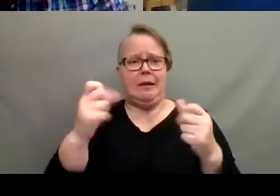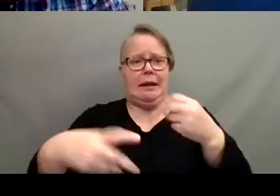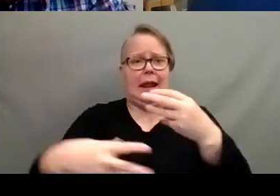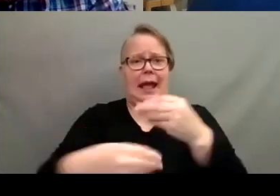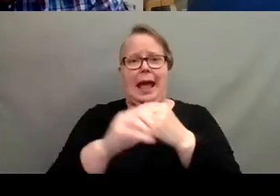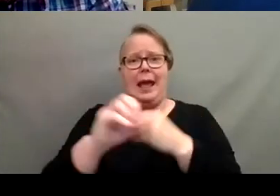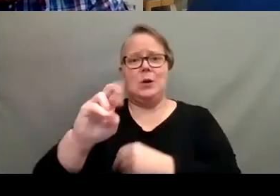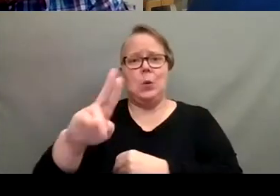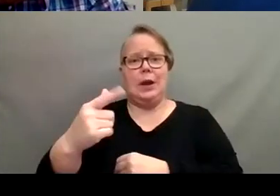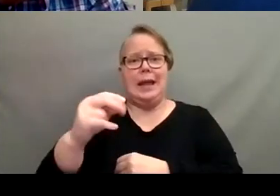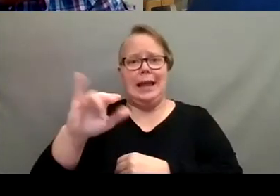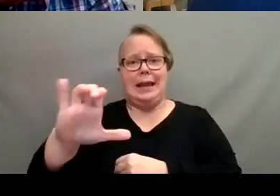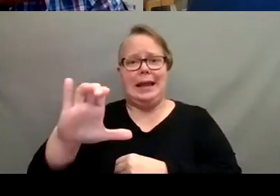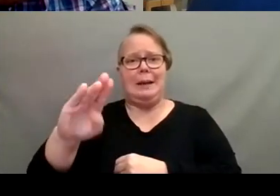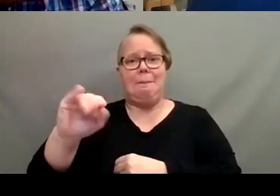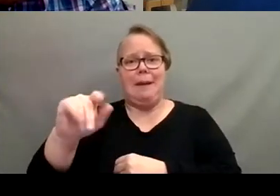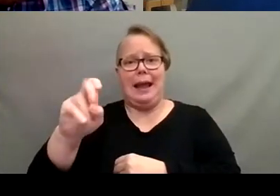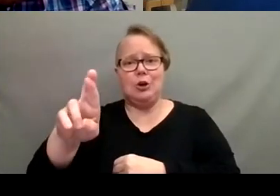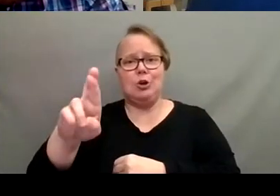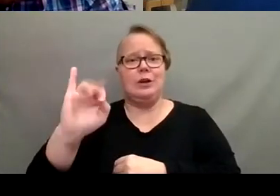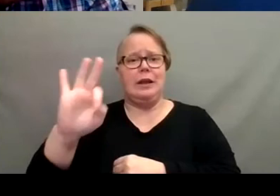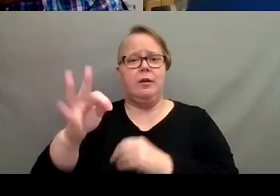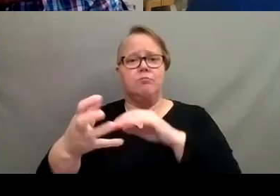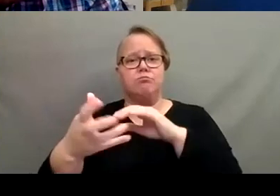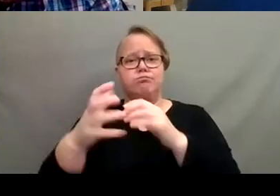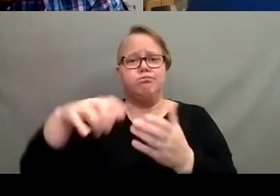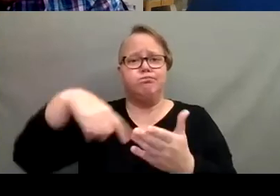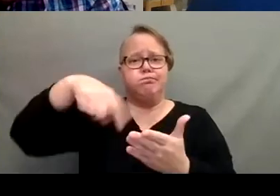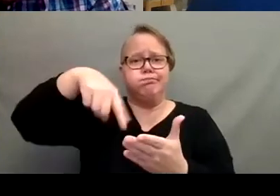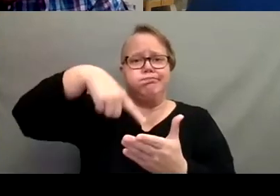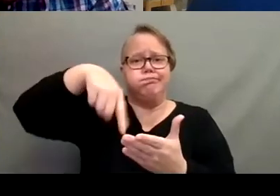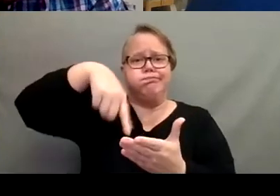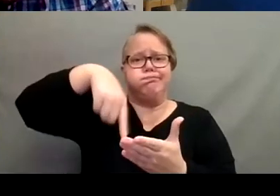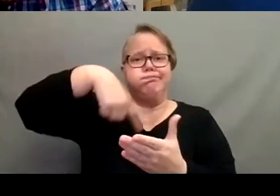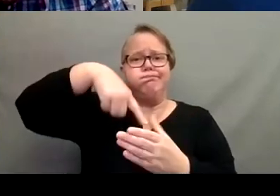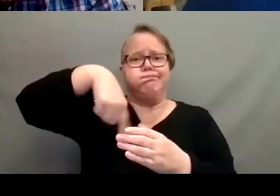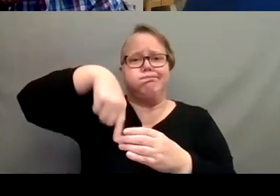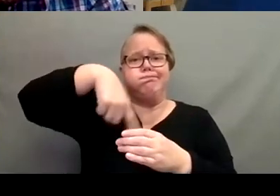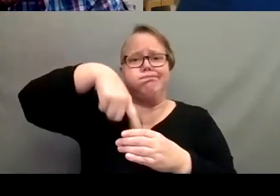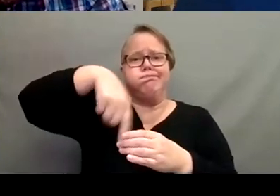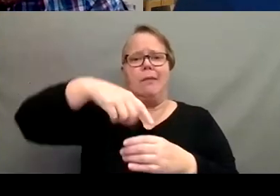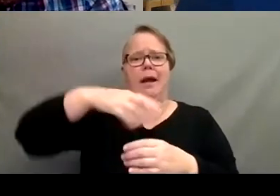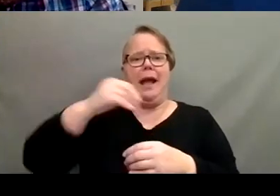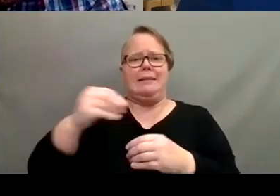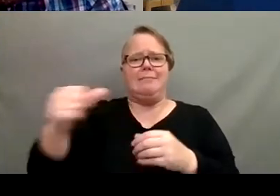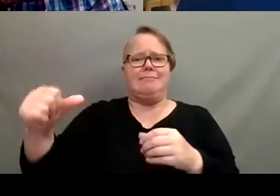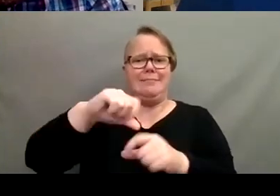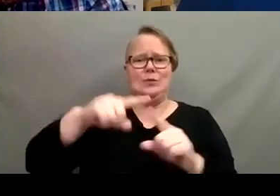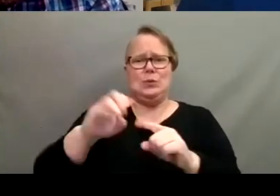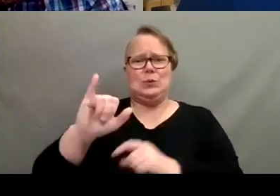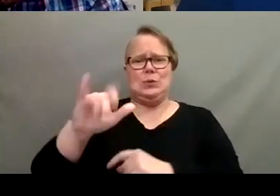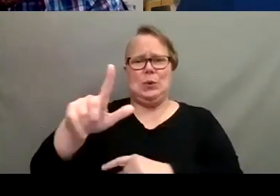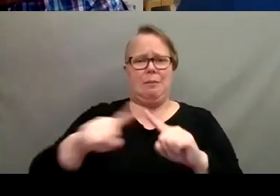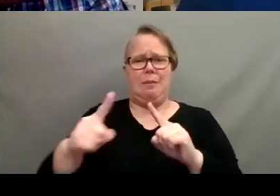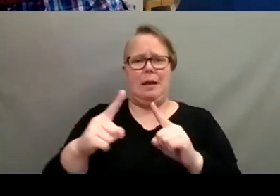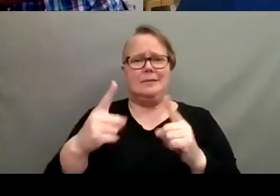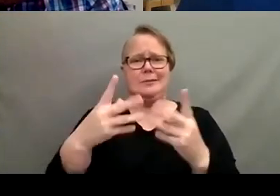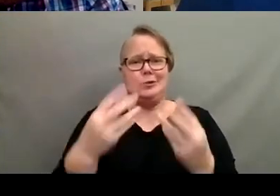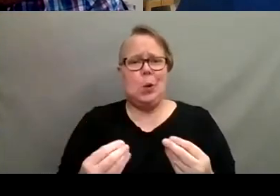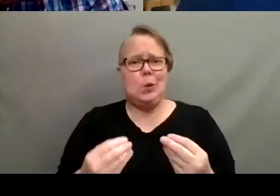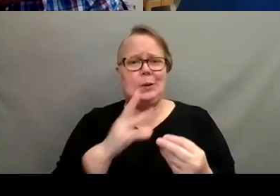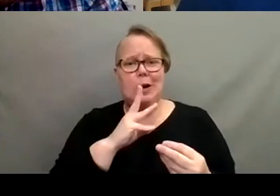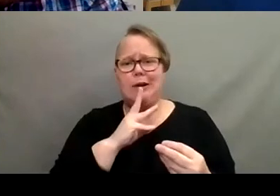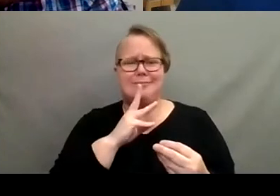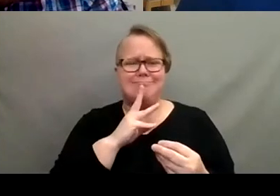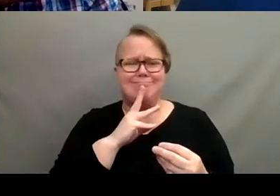organic matter if you blended it up and added it to the, the soil, but I wouldn't, I don't think just soaking in water would get you to